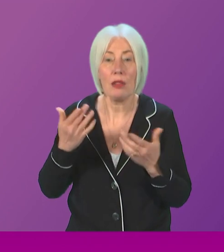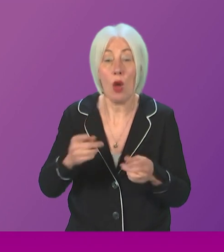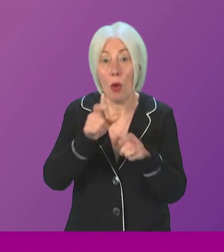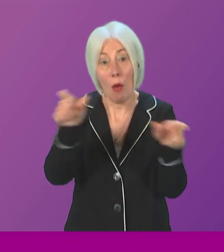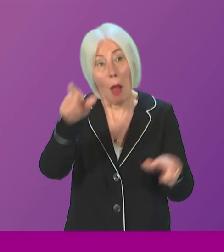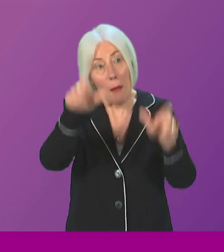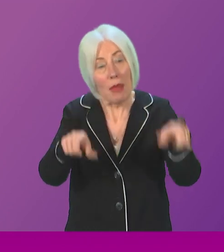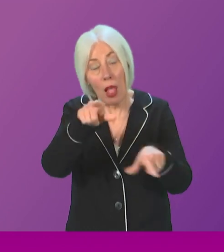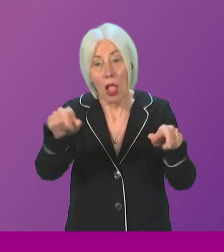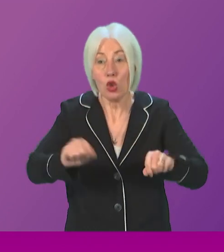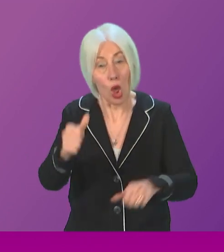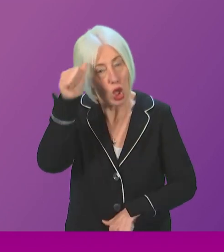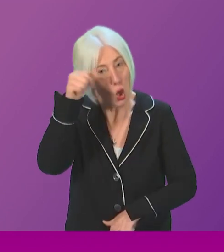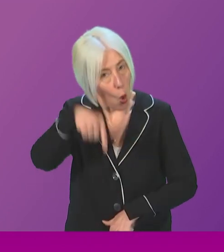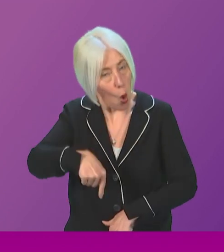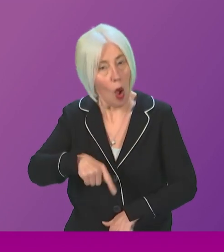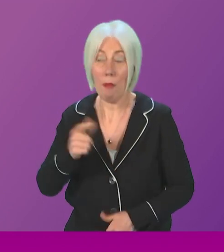time Scottish Labour should recognise that too.